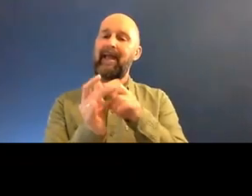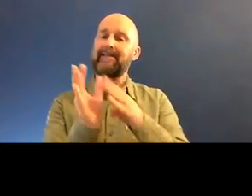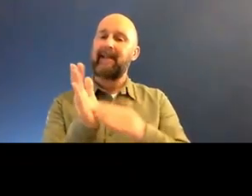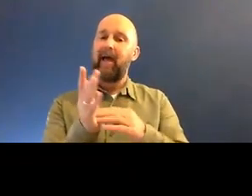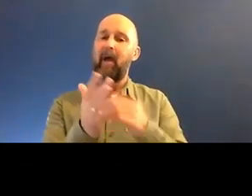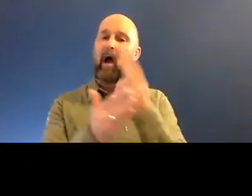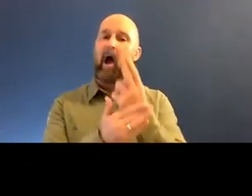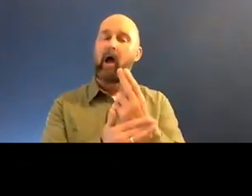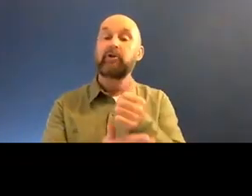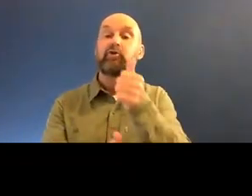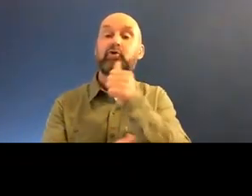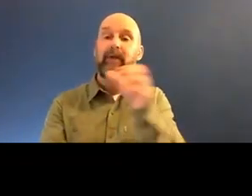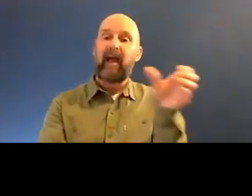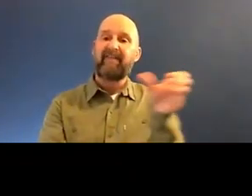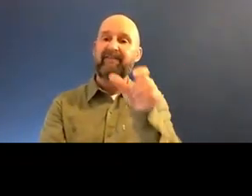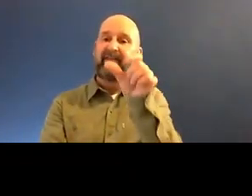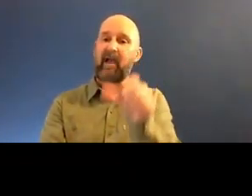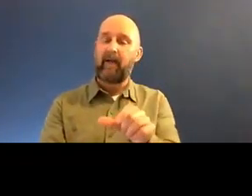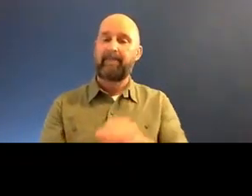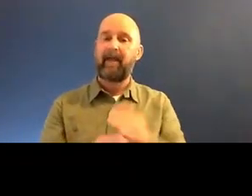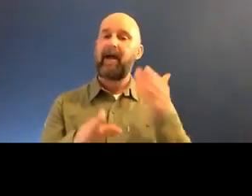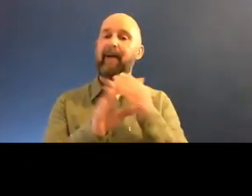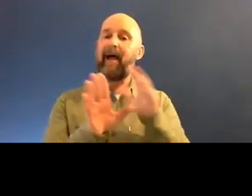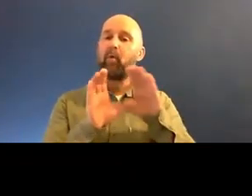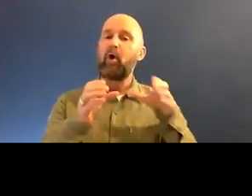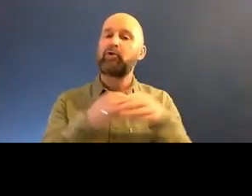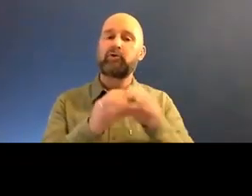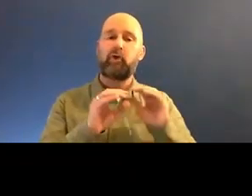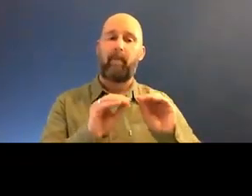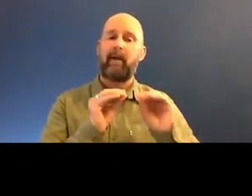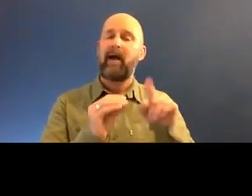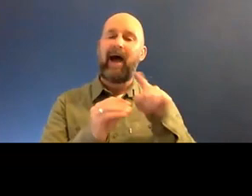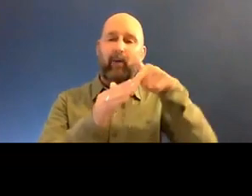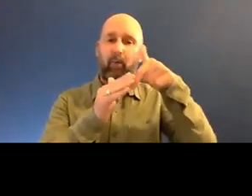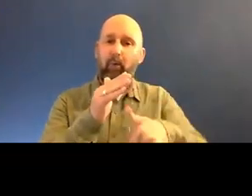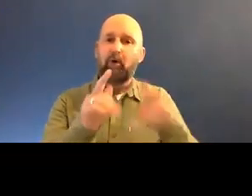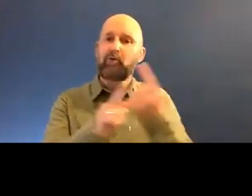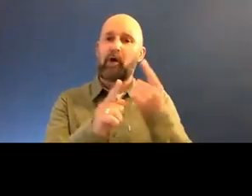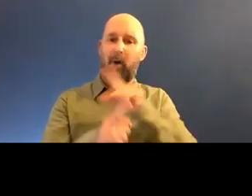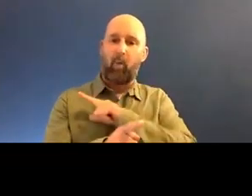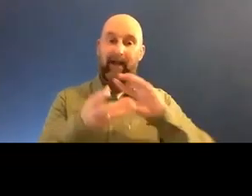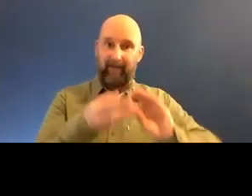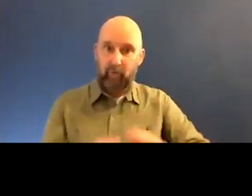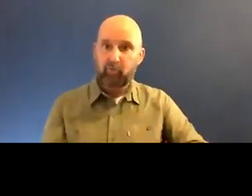figure types of... In my workshop, I'll probably delve more into this and the creation behind these kind of like